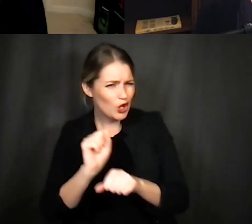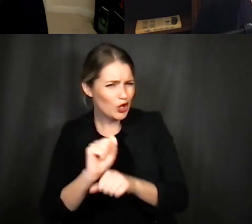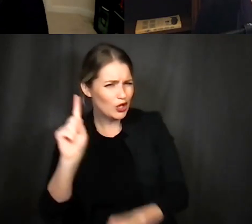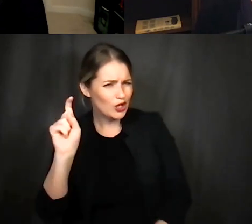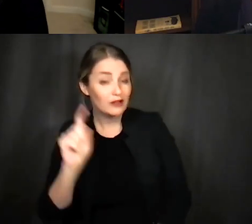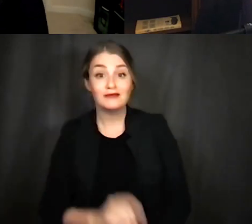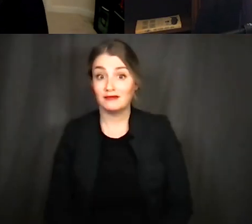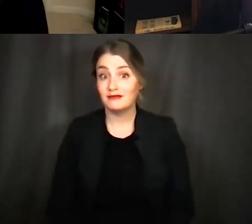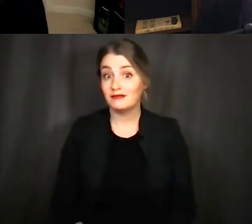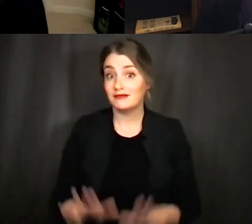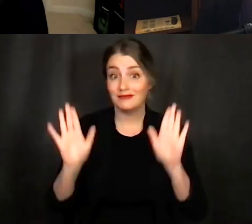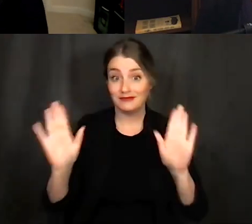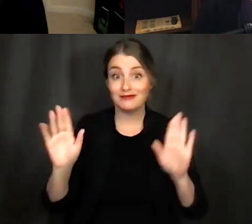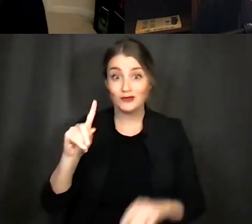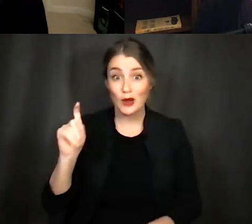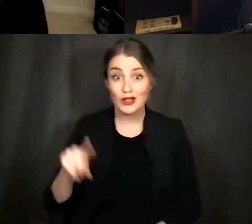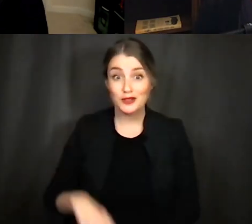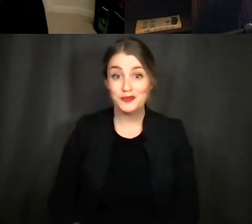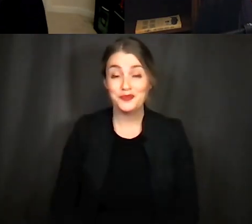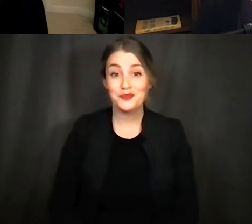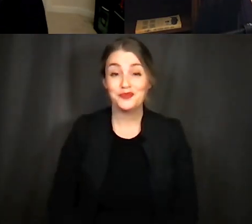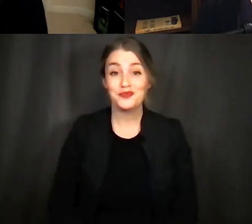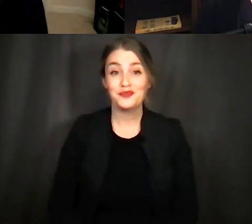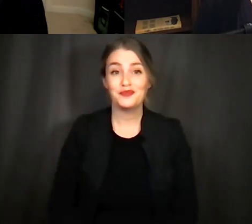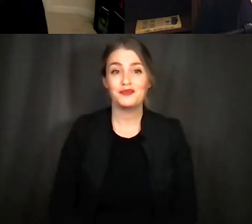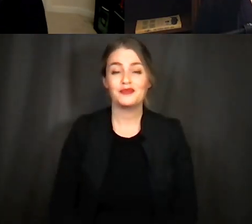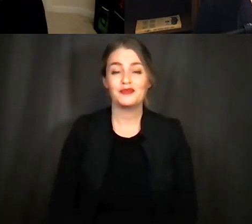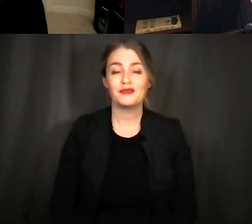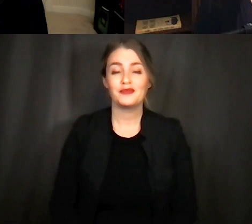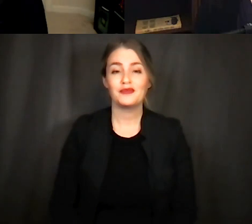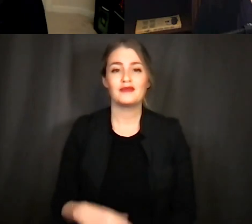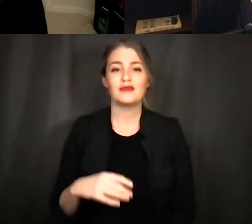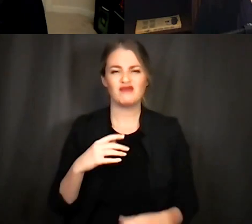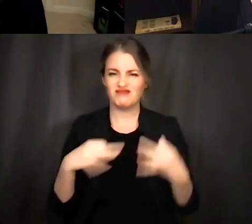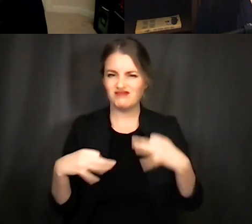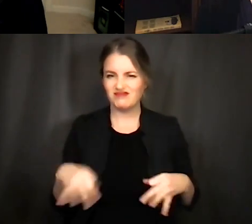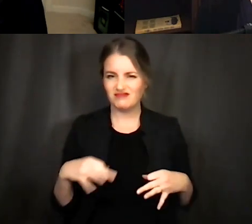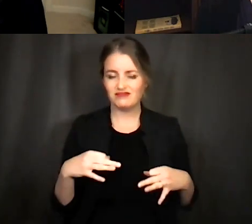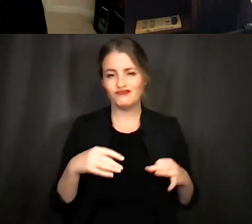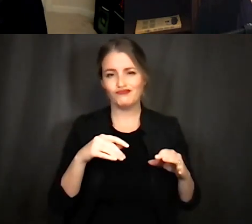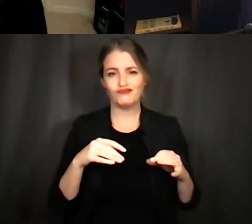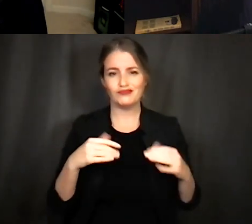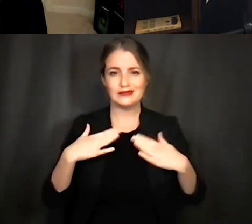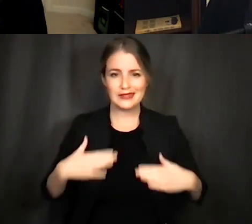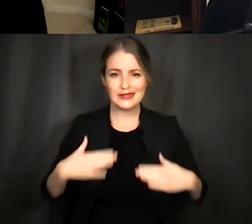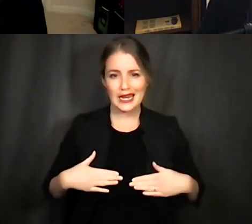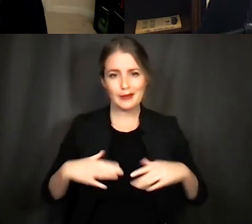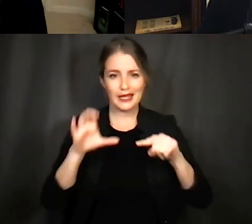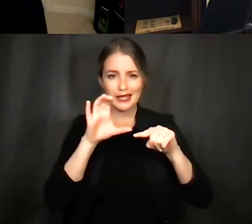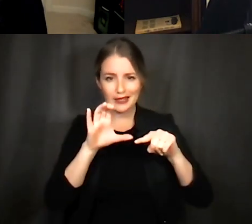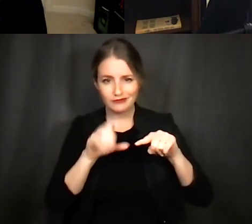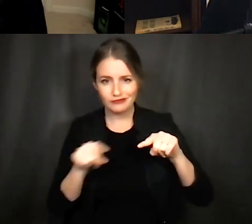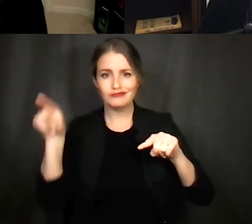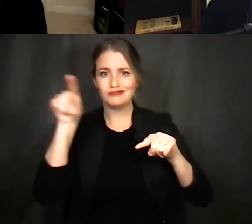so we went through um a lot of the anatomy of um of what was going on and I think